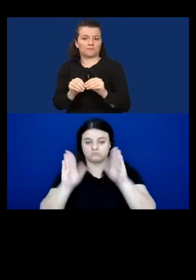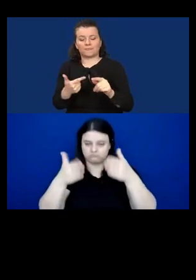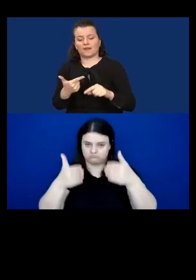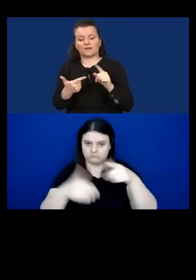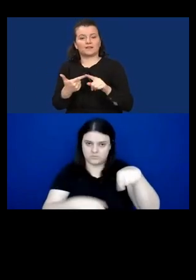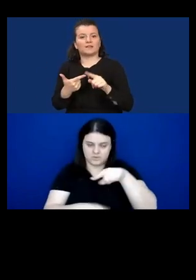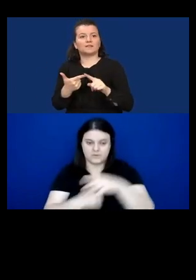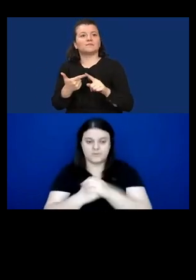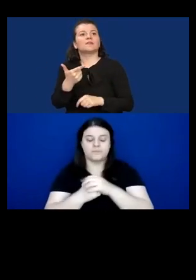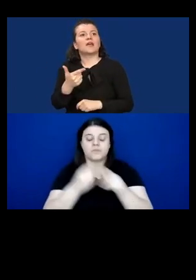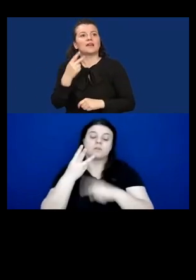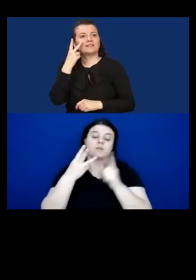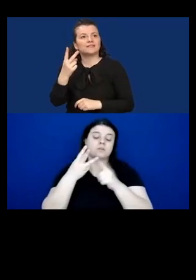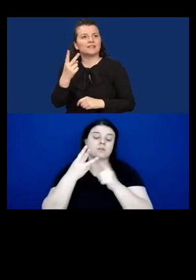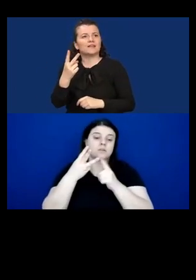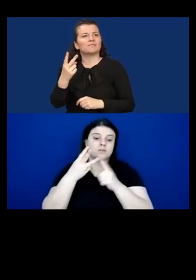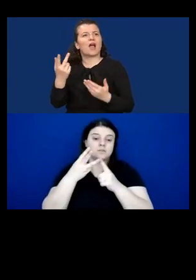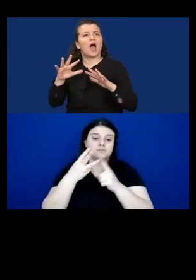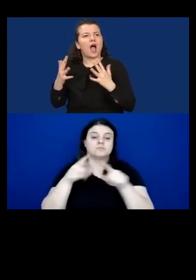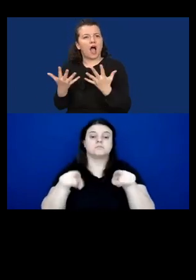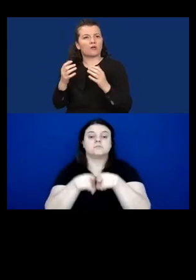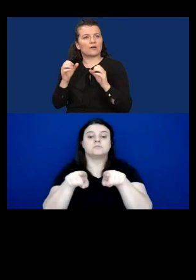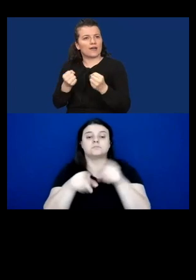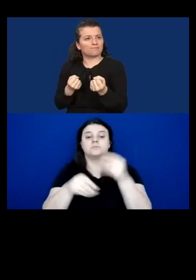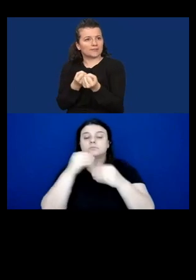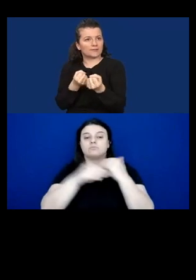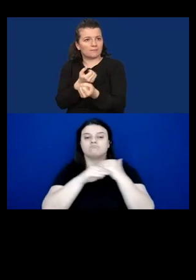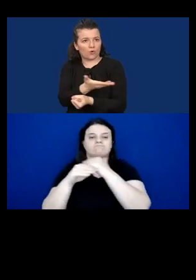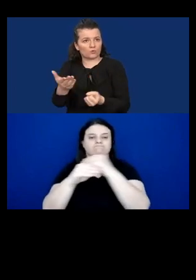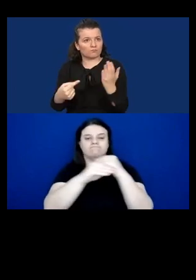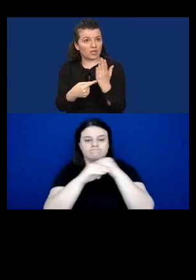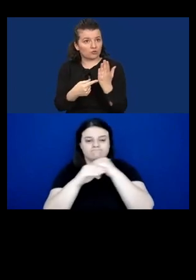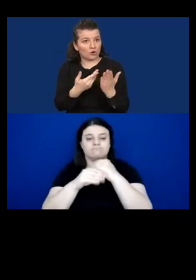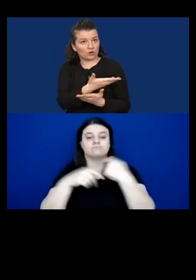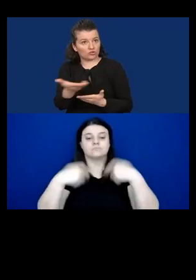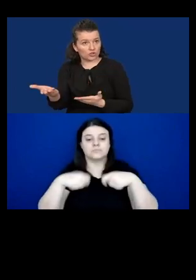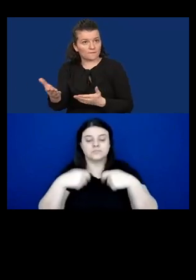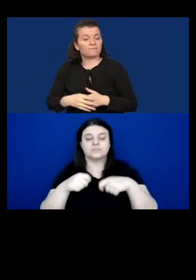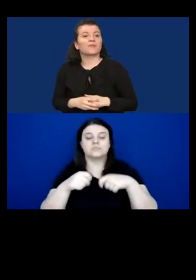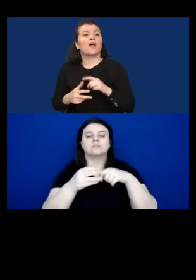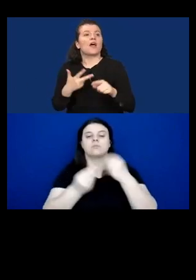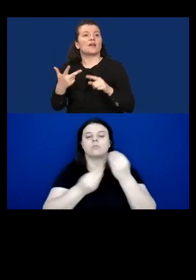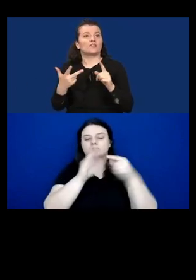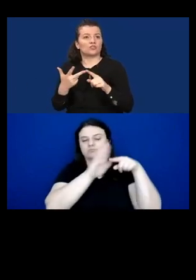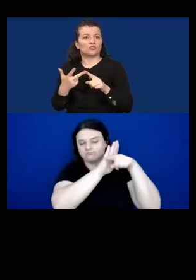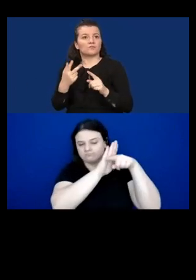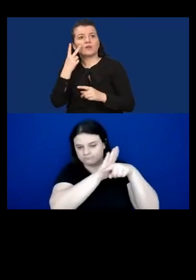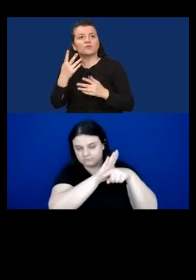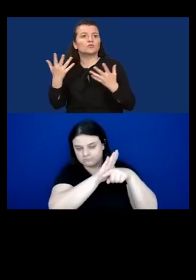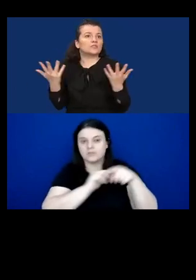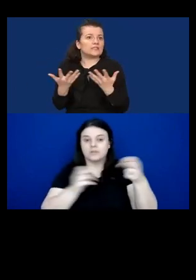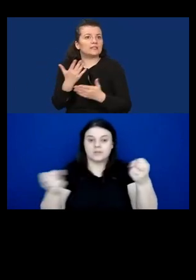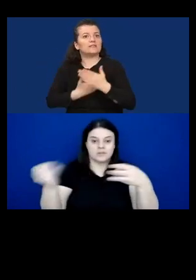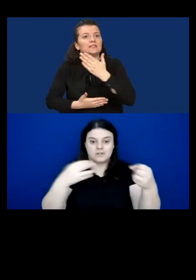thirdly, the extent to which disability quality is mainstreamed in research and innovation strategies